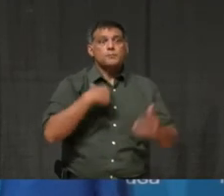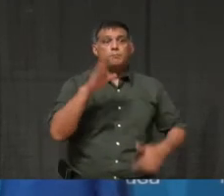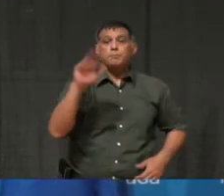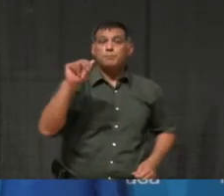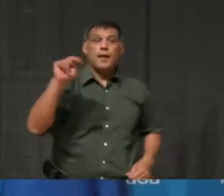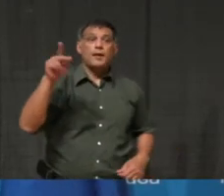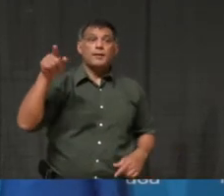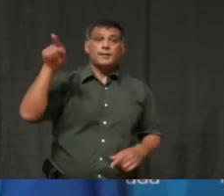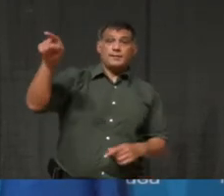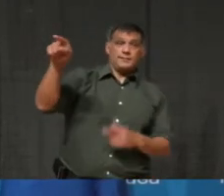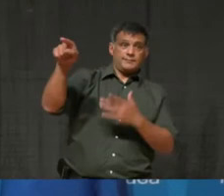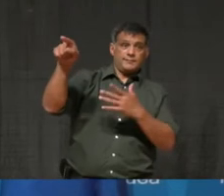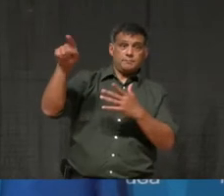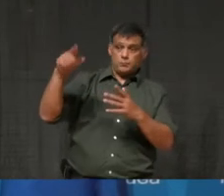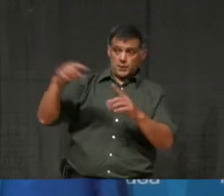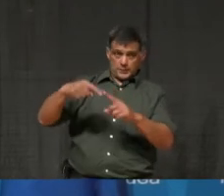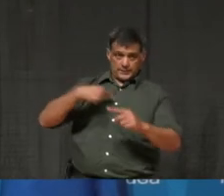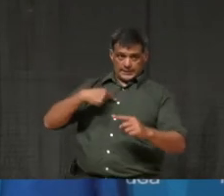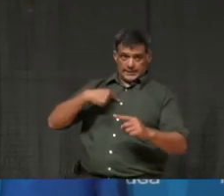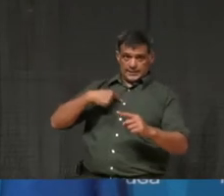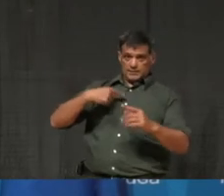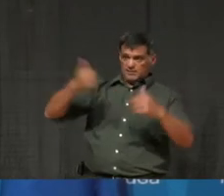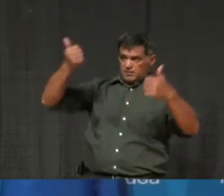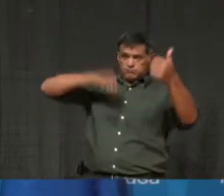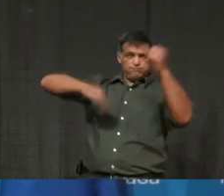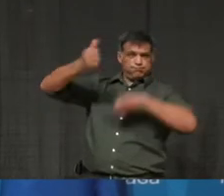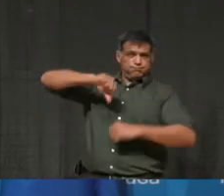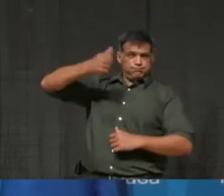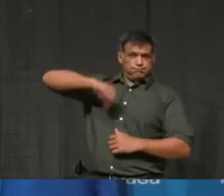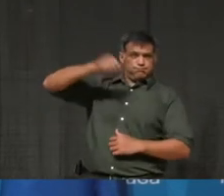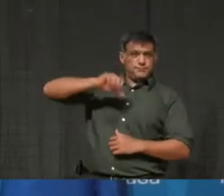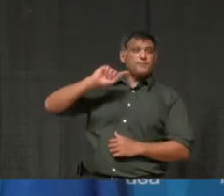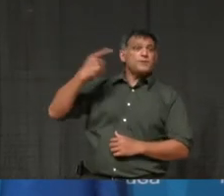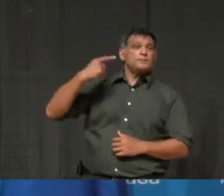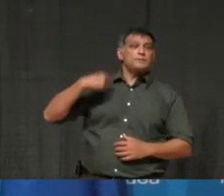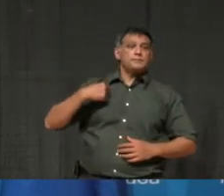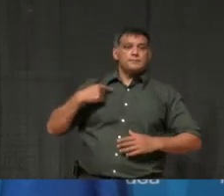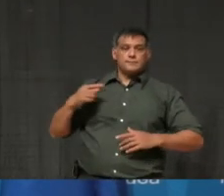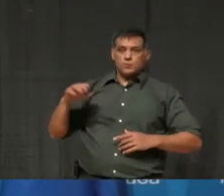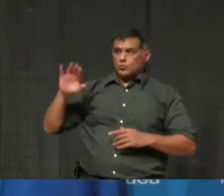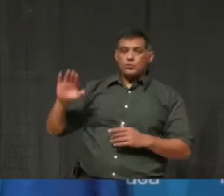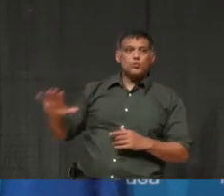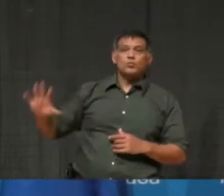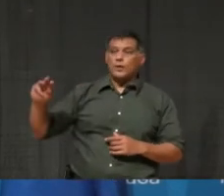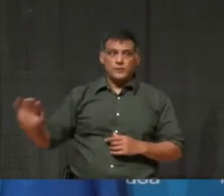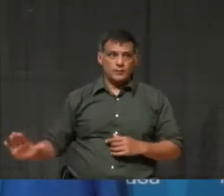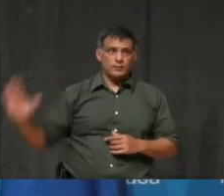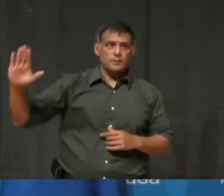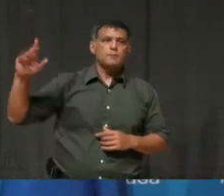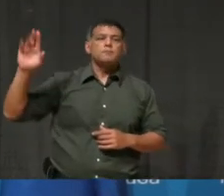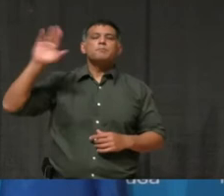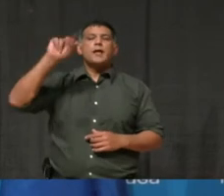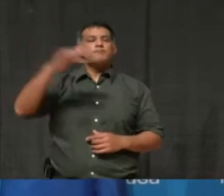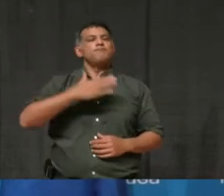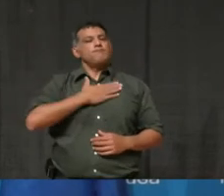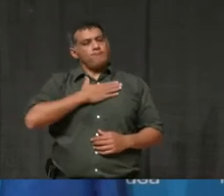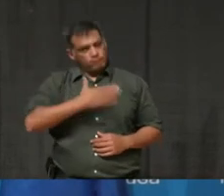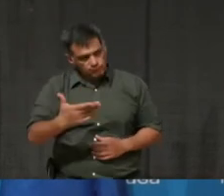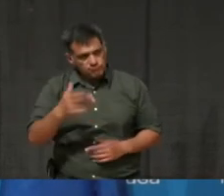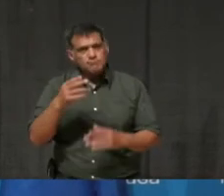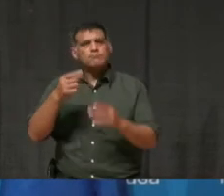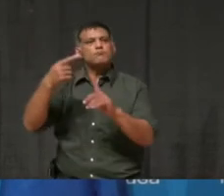our, for our, what happened to us is that, uh, during the first wave of the crisis, banks, uh, deferred our mortgages for six months.